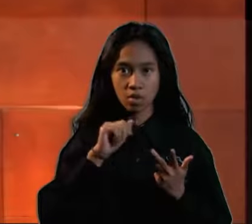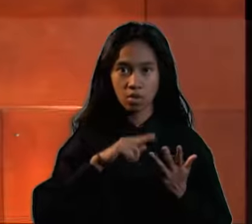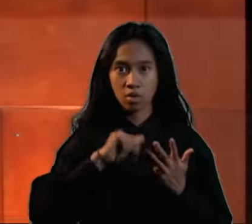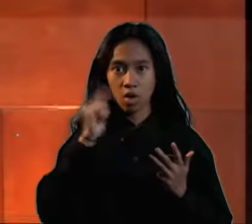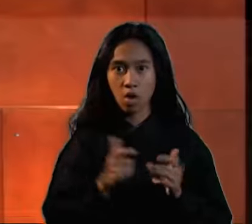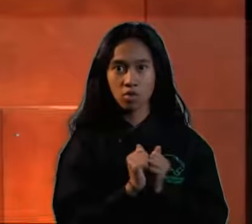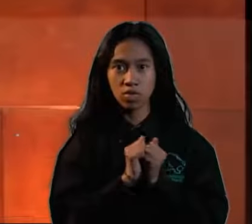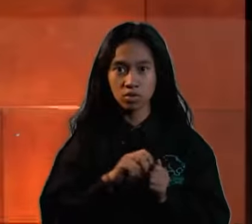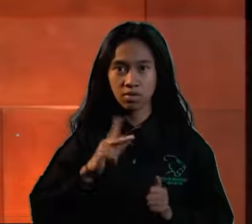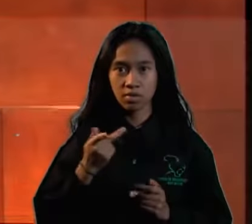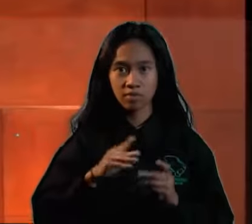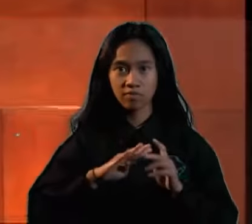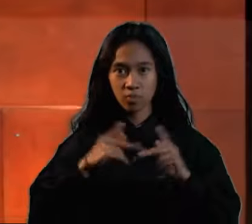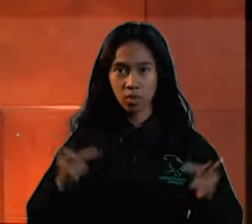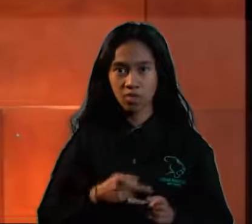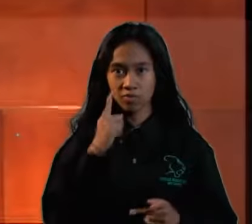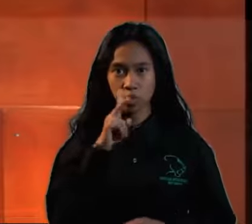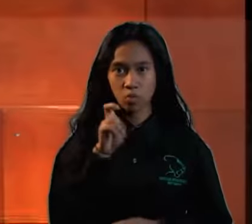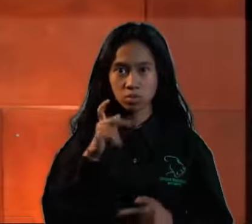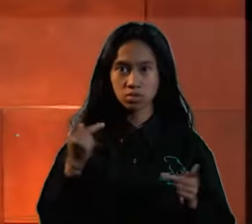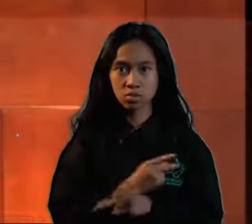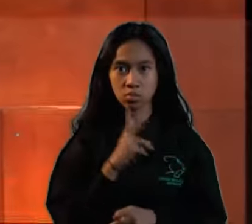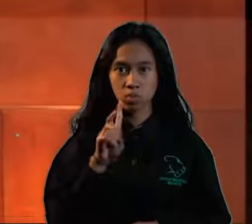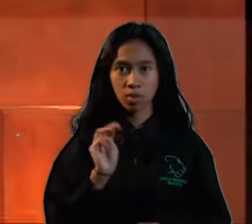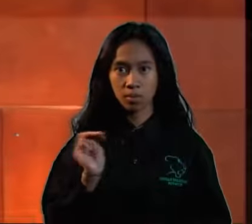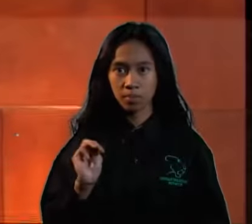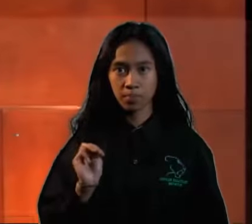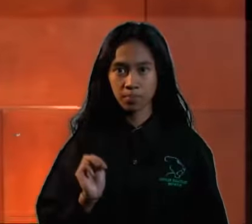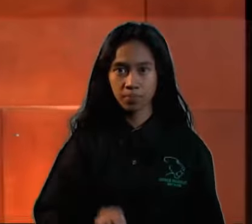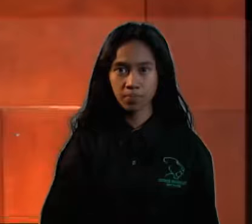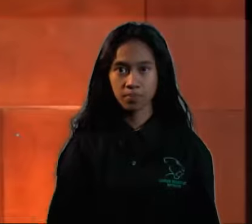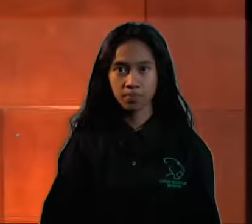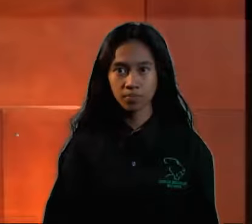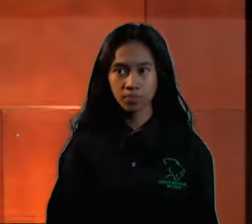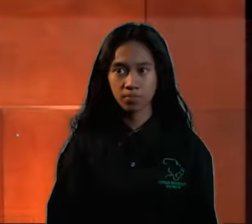third place in the 4-by-200-meter relay.